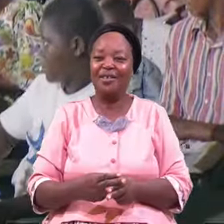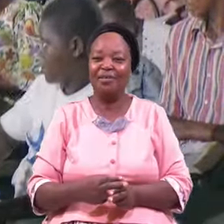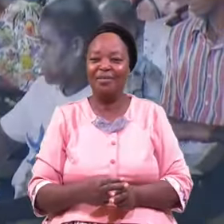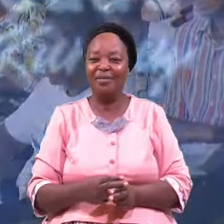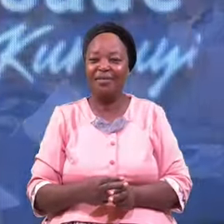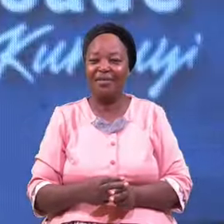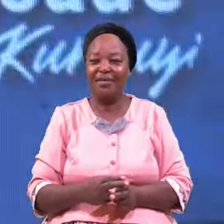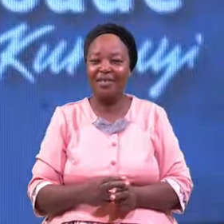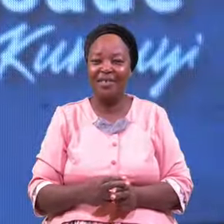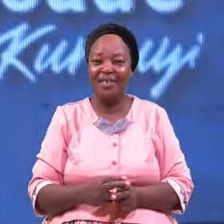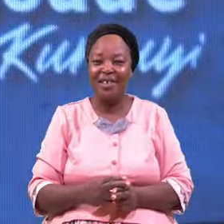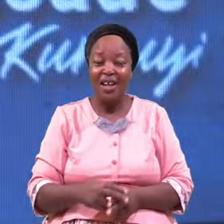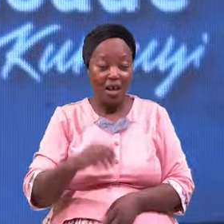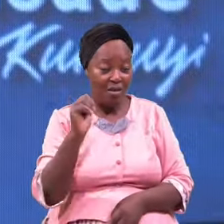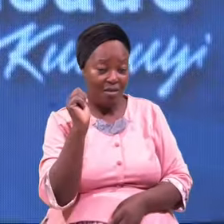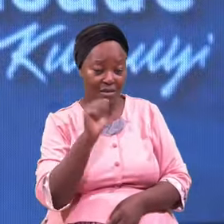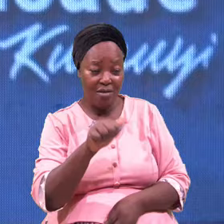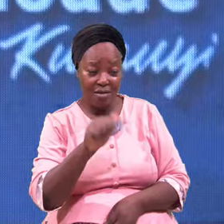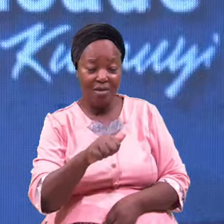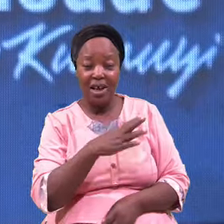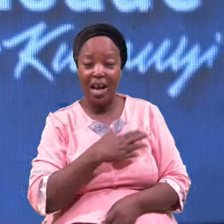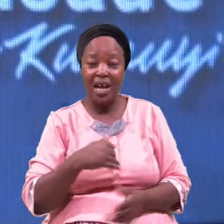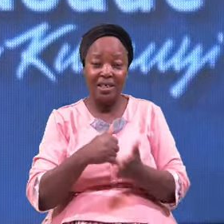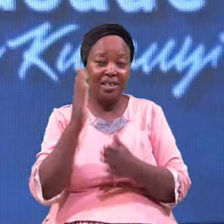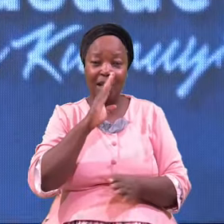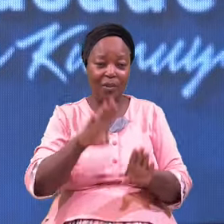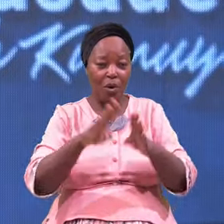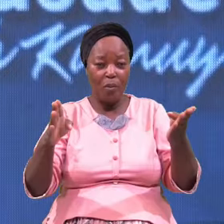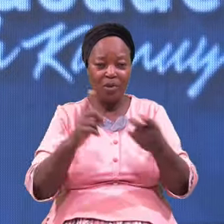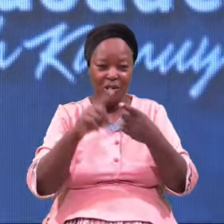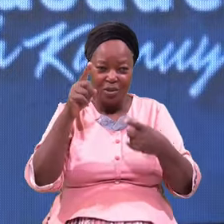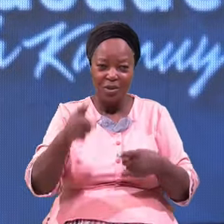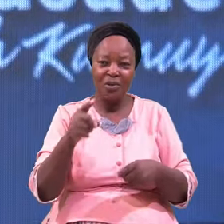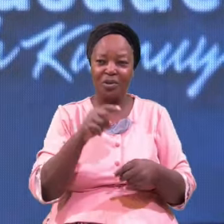Knock And It Shall Be Open Under Unto You